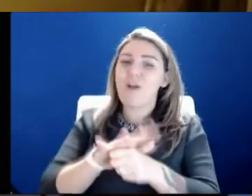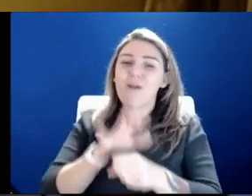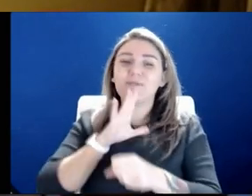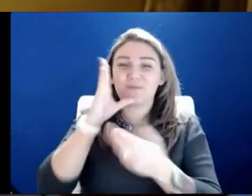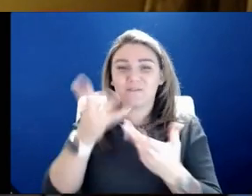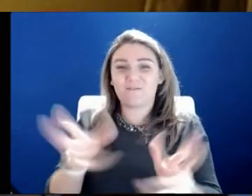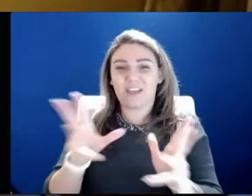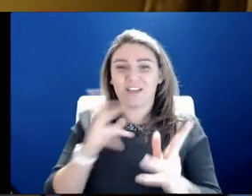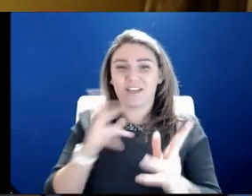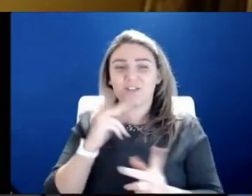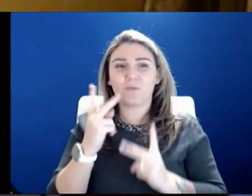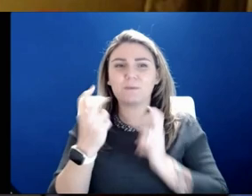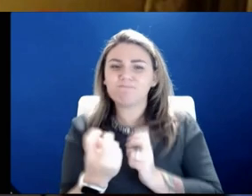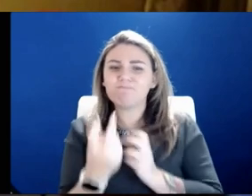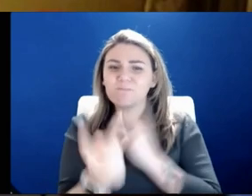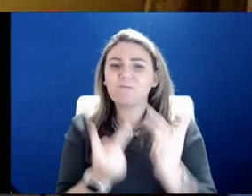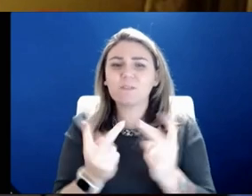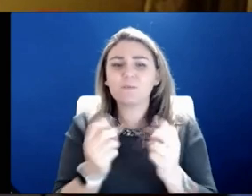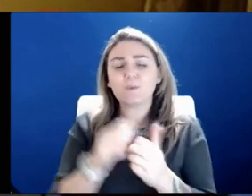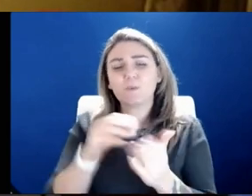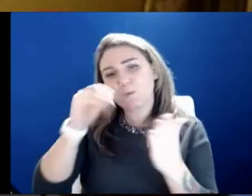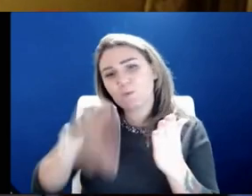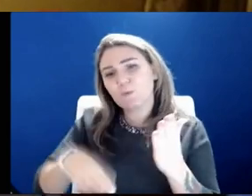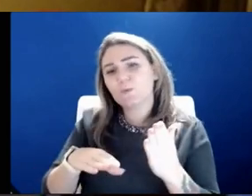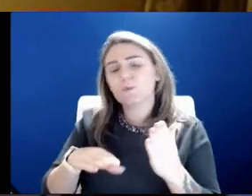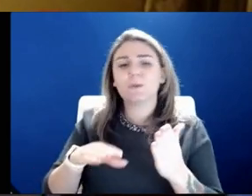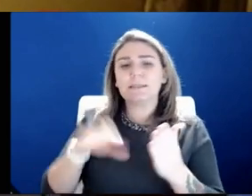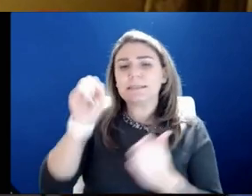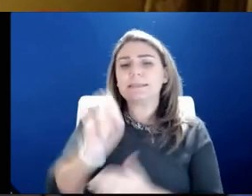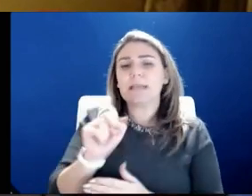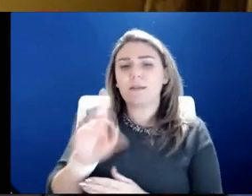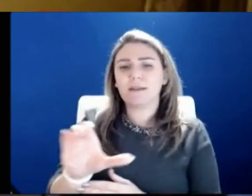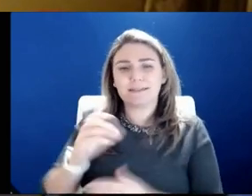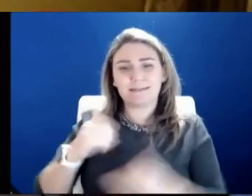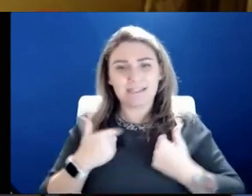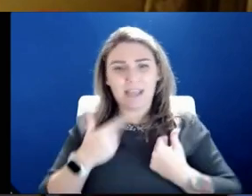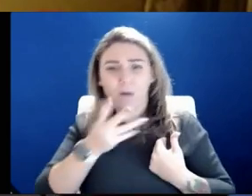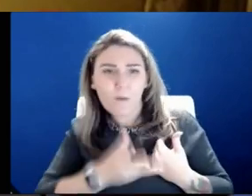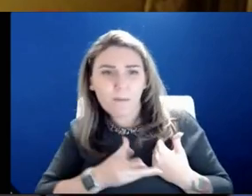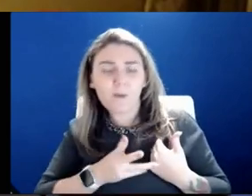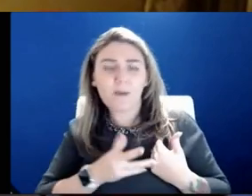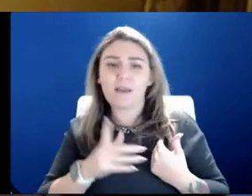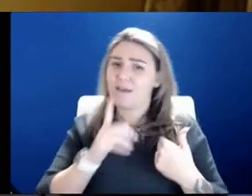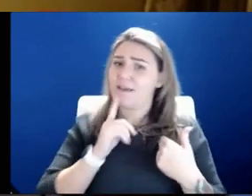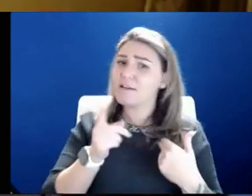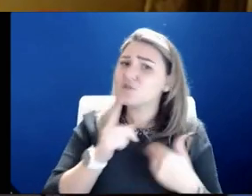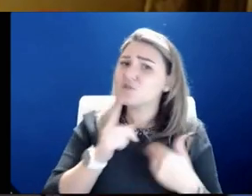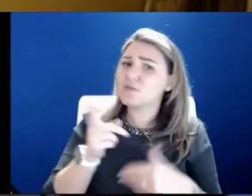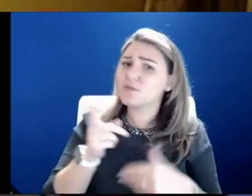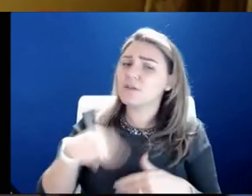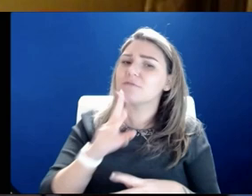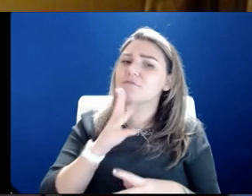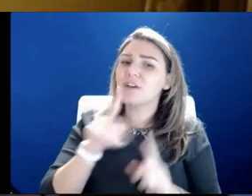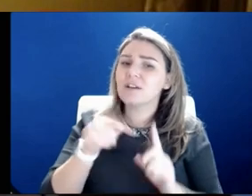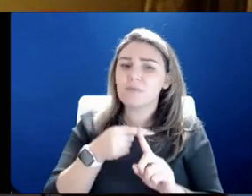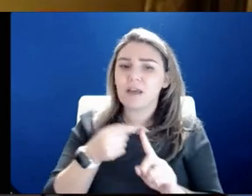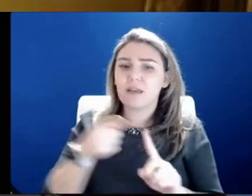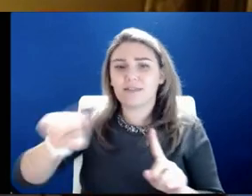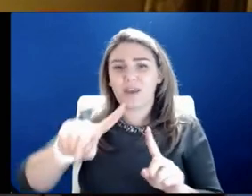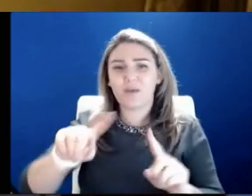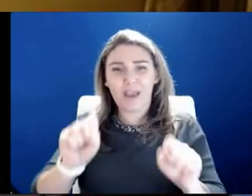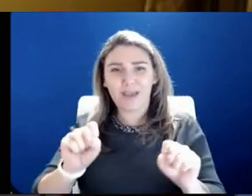students from a school in South Kansas City, young women, and they actually talked to them about how they were able to get their